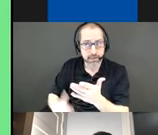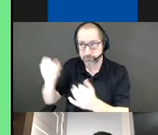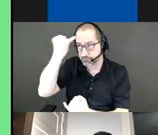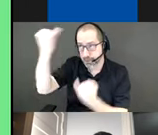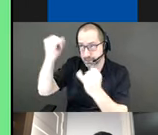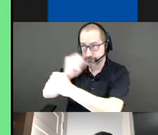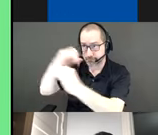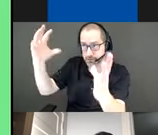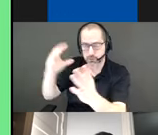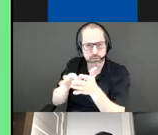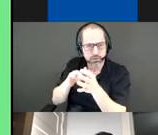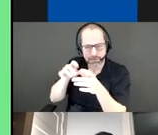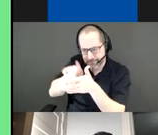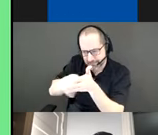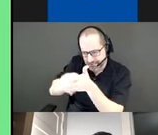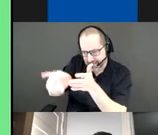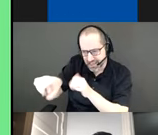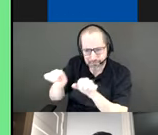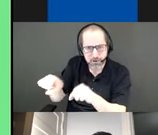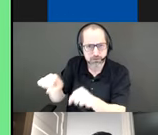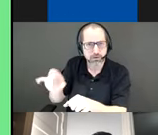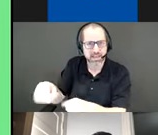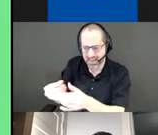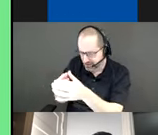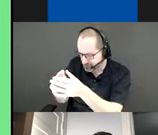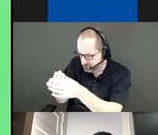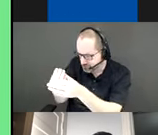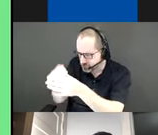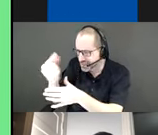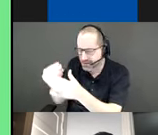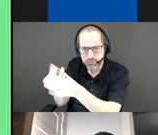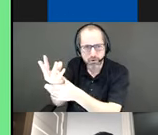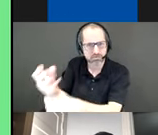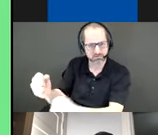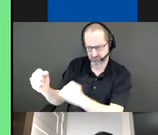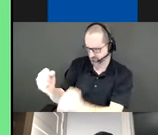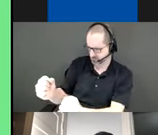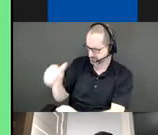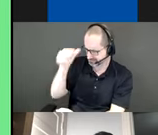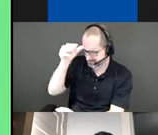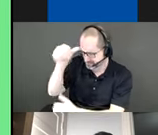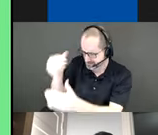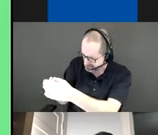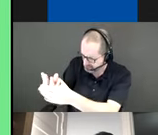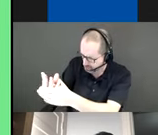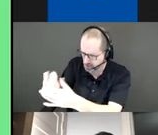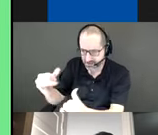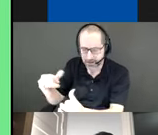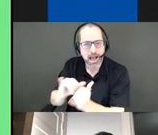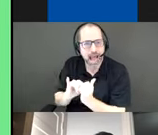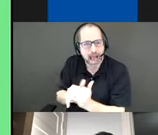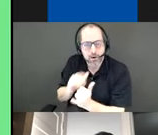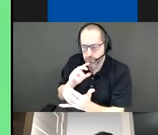possibilities of these new resilient connected ecologies and also through them see how we can create new